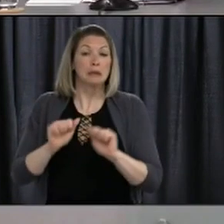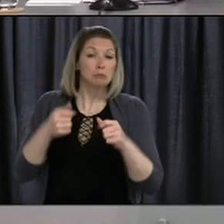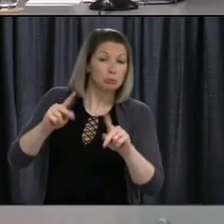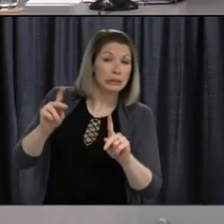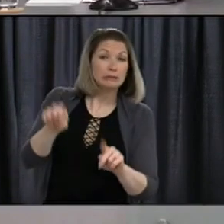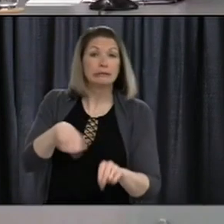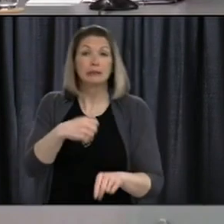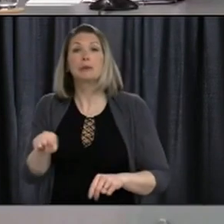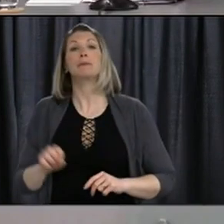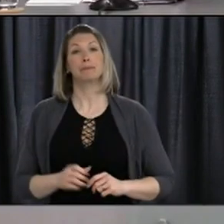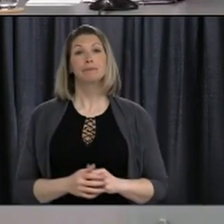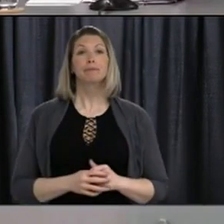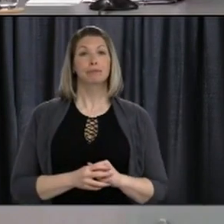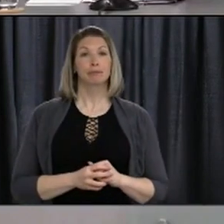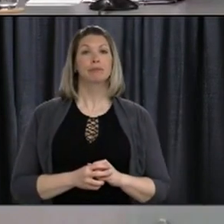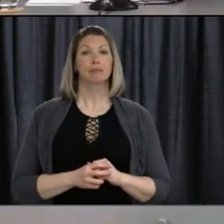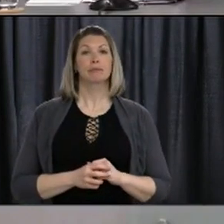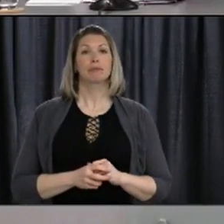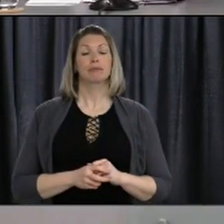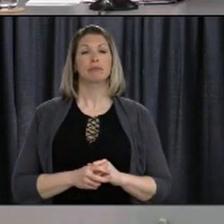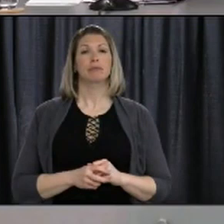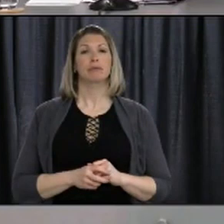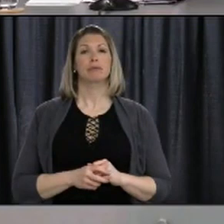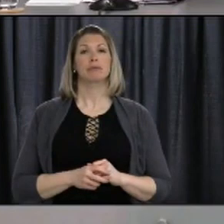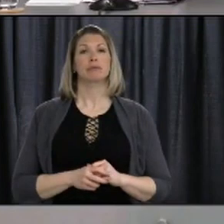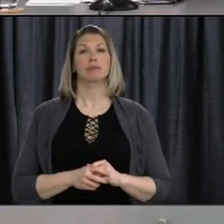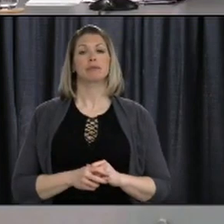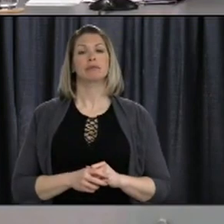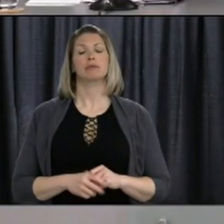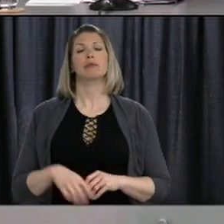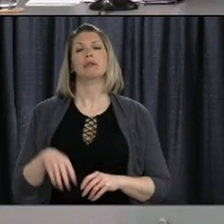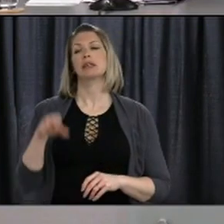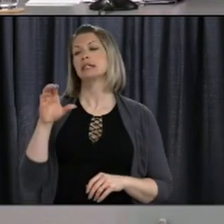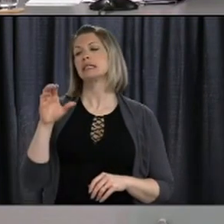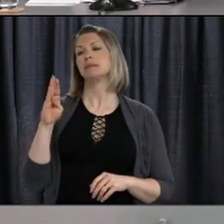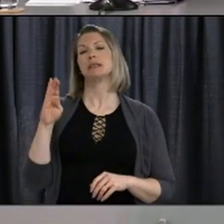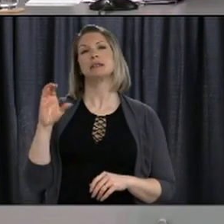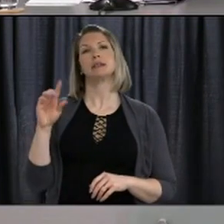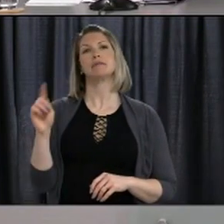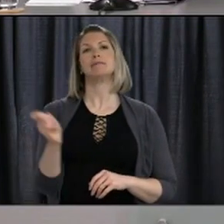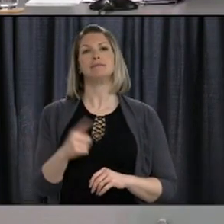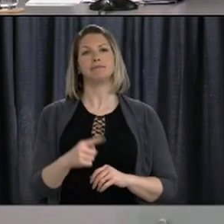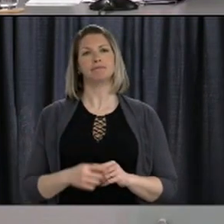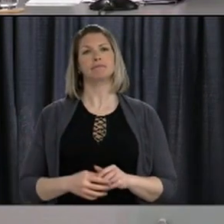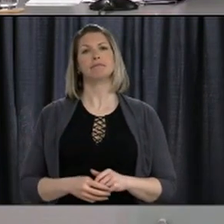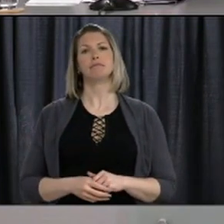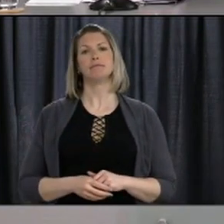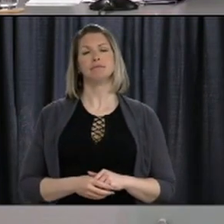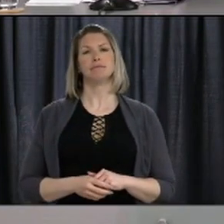Thank you. Our next questions are from Peter Cowan of CBT News. Please go ahead.